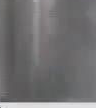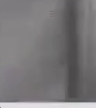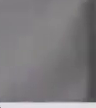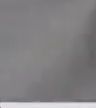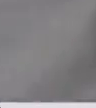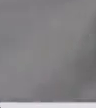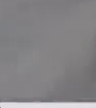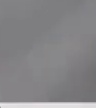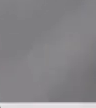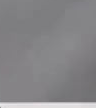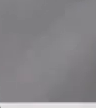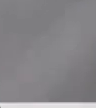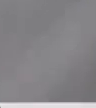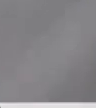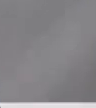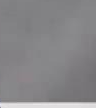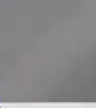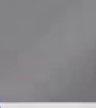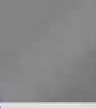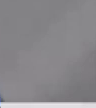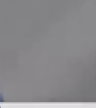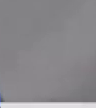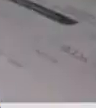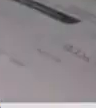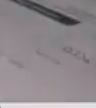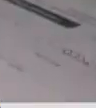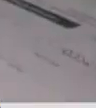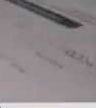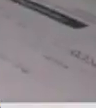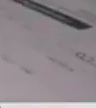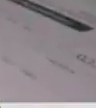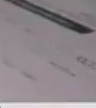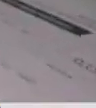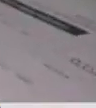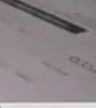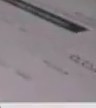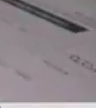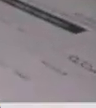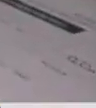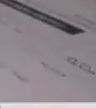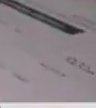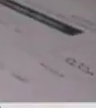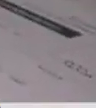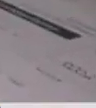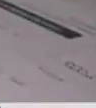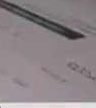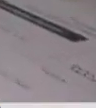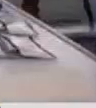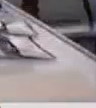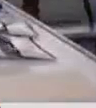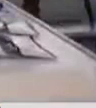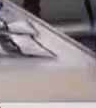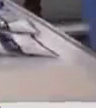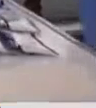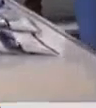to this. I mean, we know that there are at least four coronavirus vaccine candidates being evaluated in South Africa. Which is the